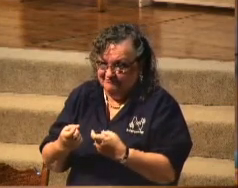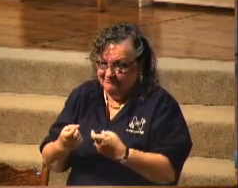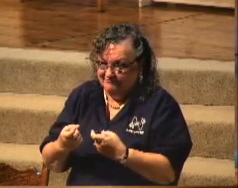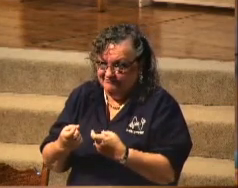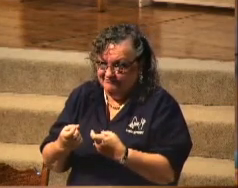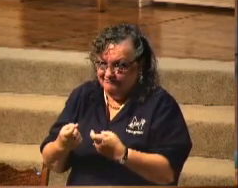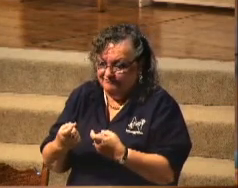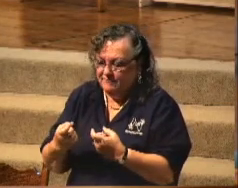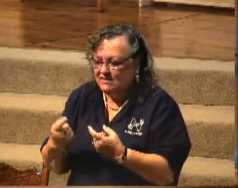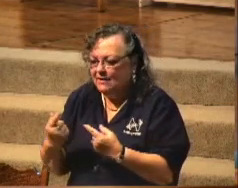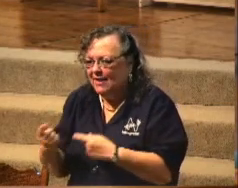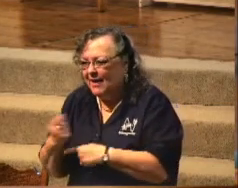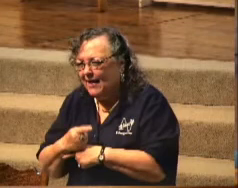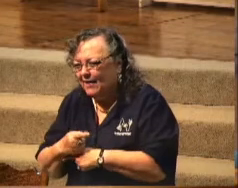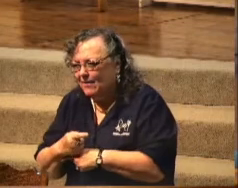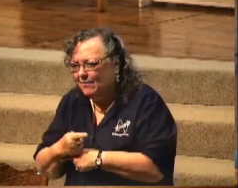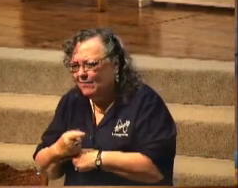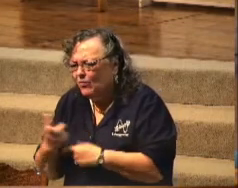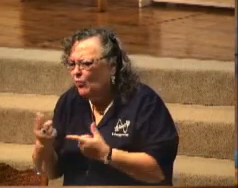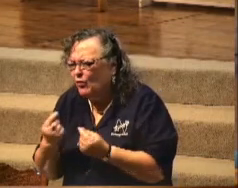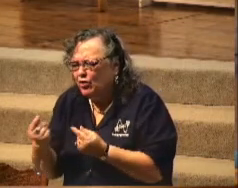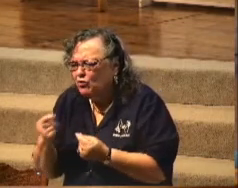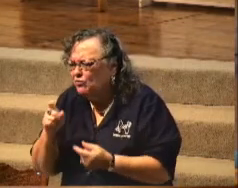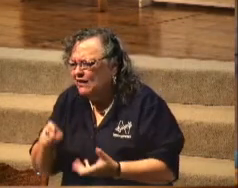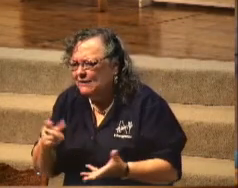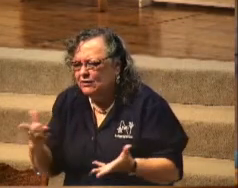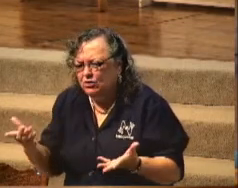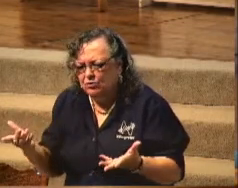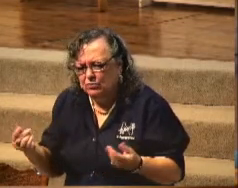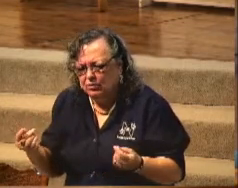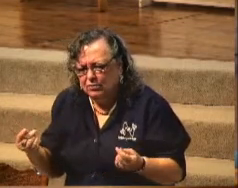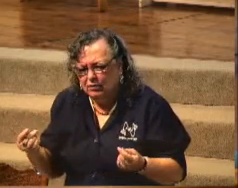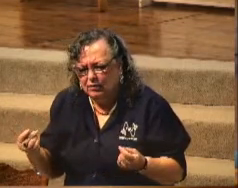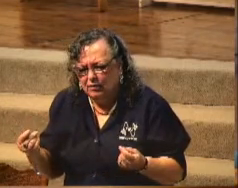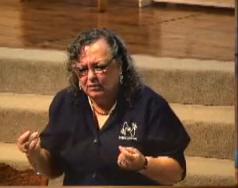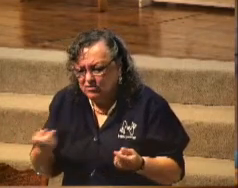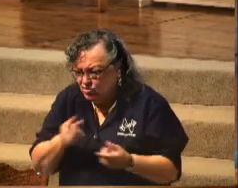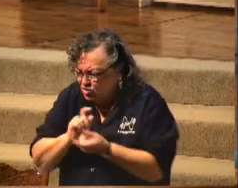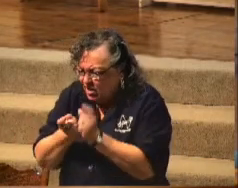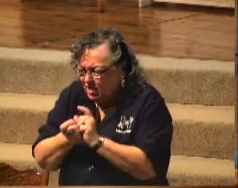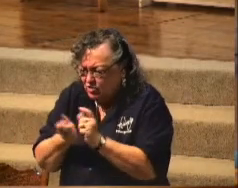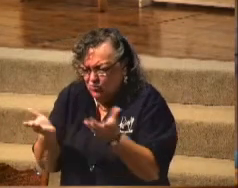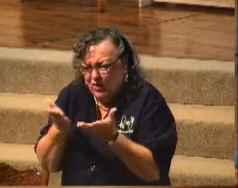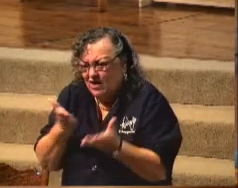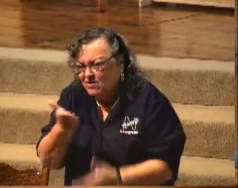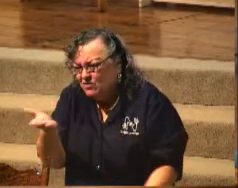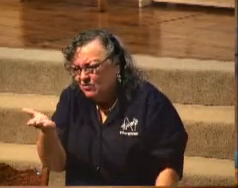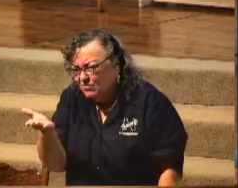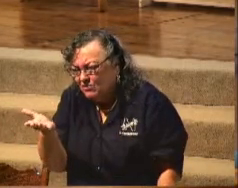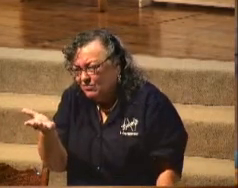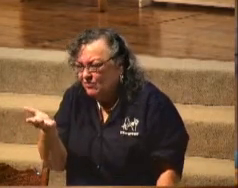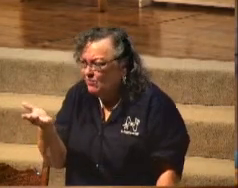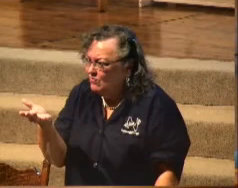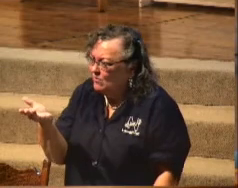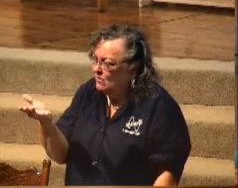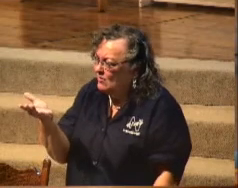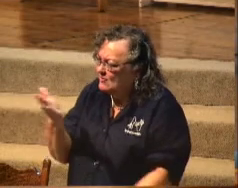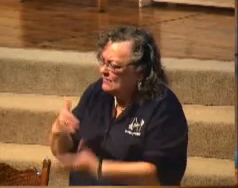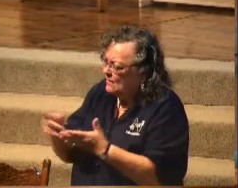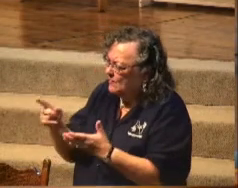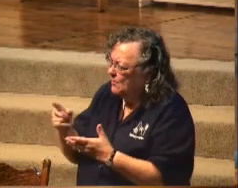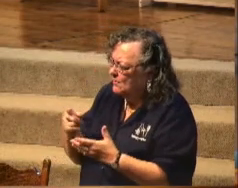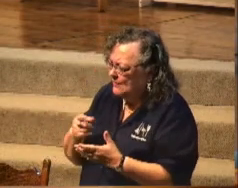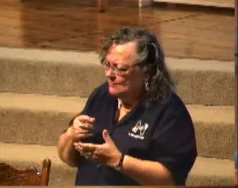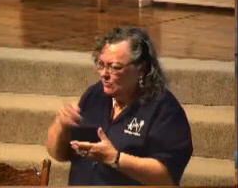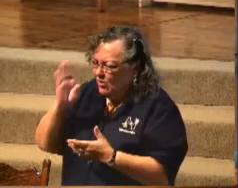Today, what do you need to do? What do you need to change? Some of you, God's gnawing on your heart